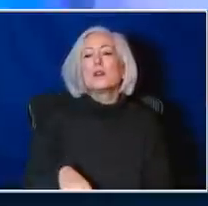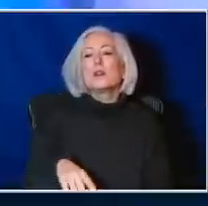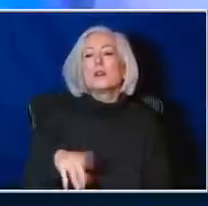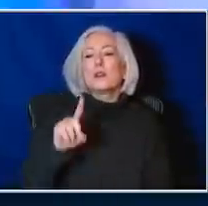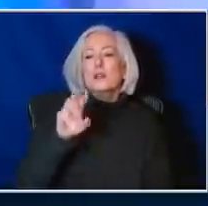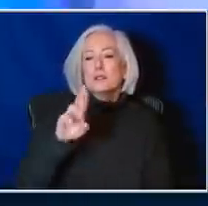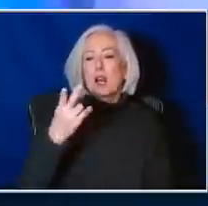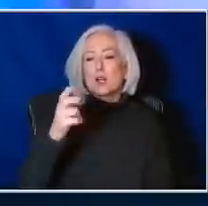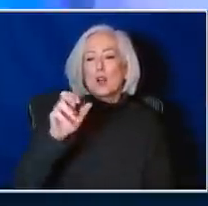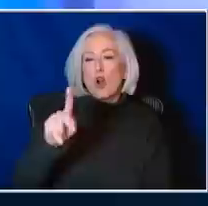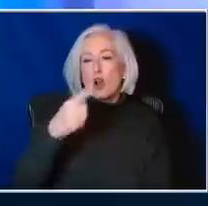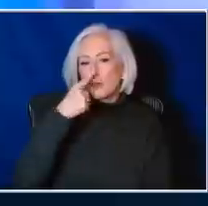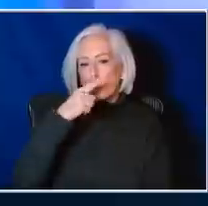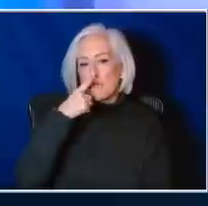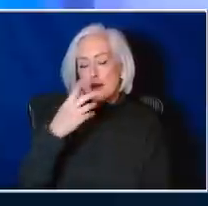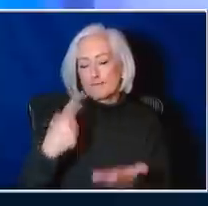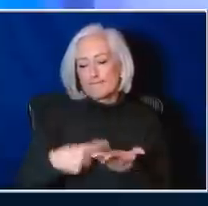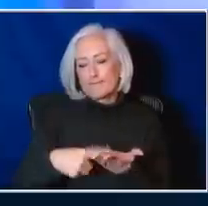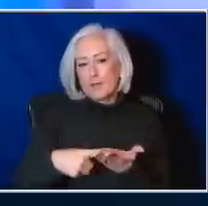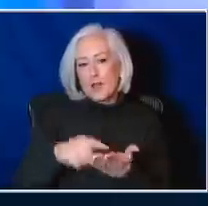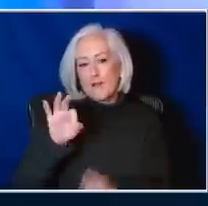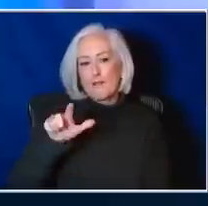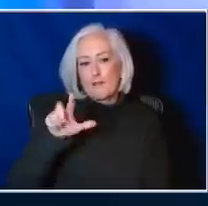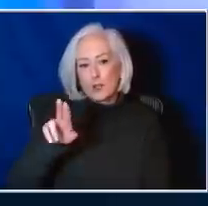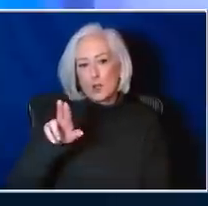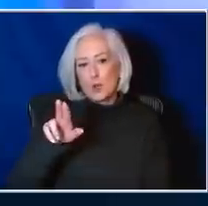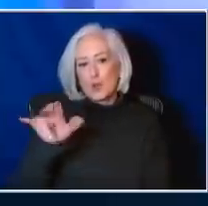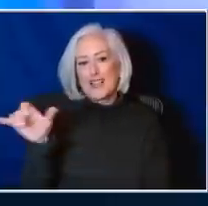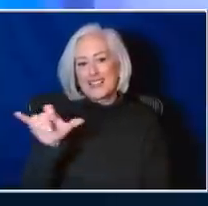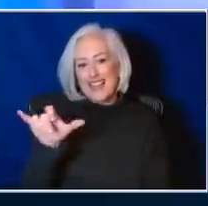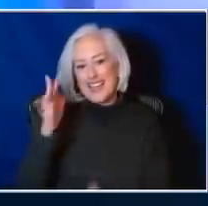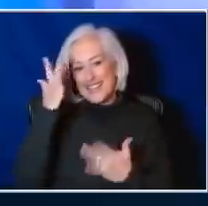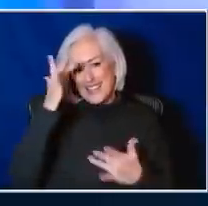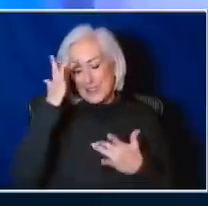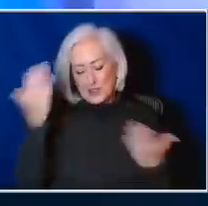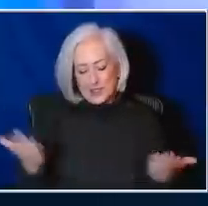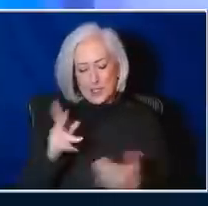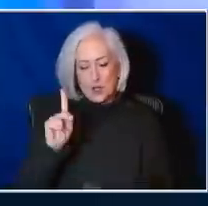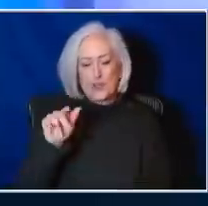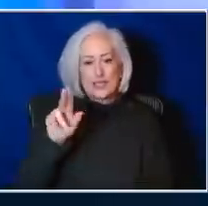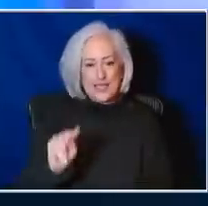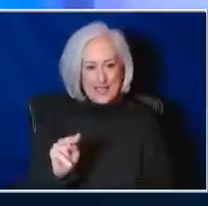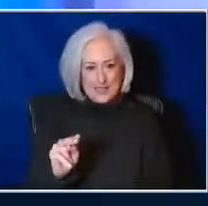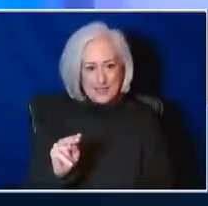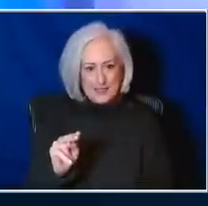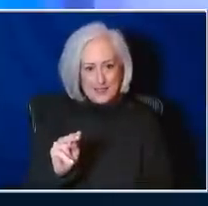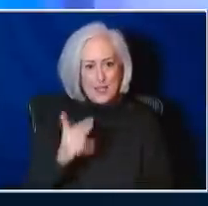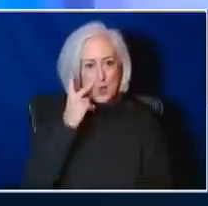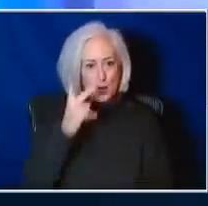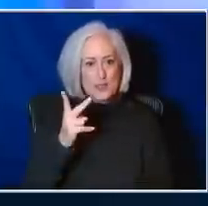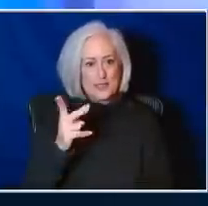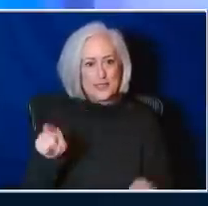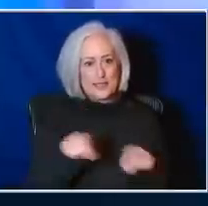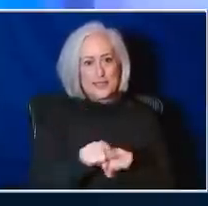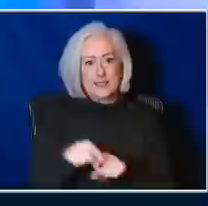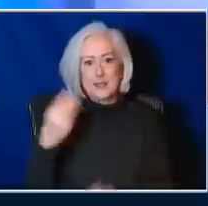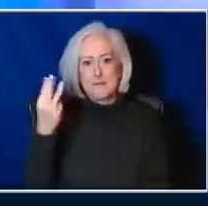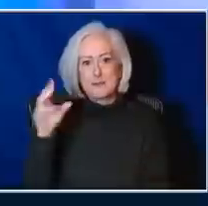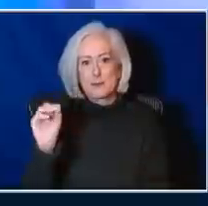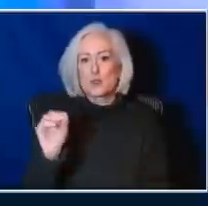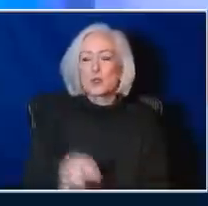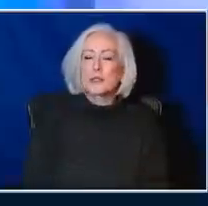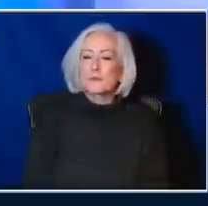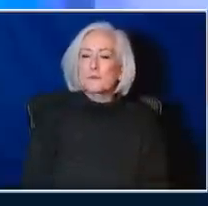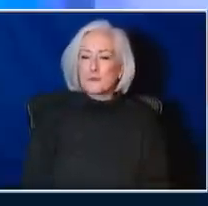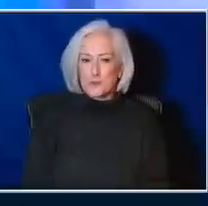the increase in flu-like illness in Kansas and whether we're saying the same thing in Missouri. All